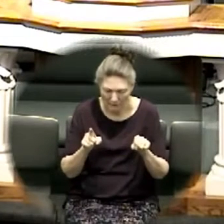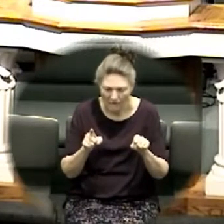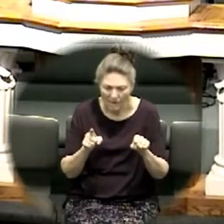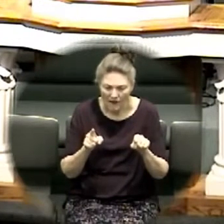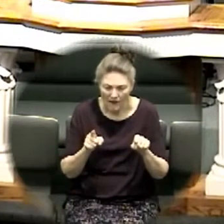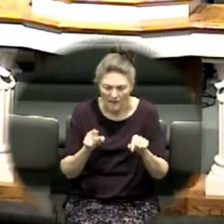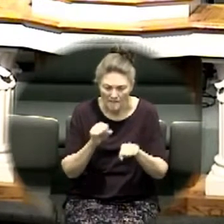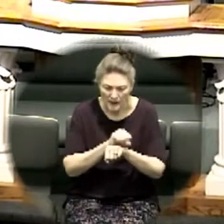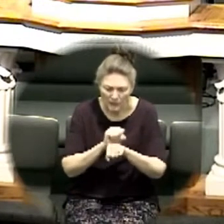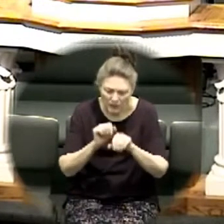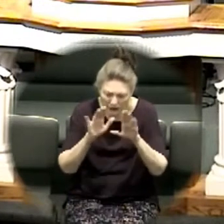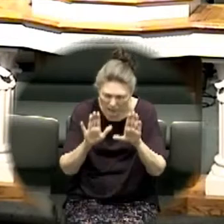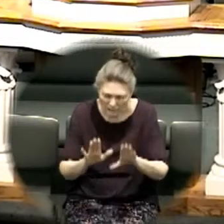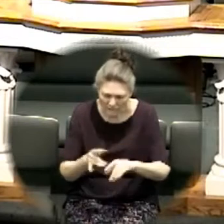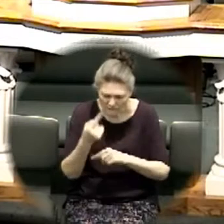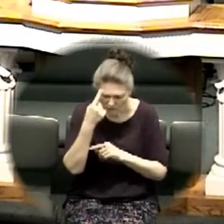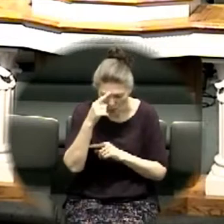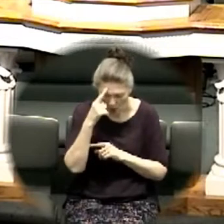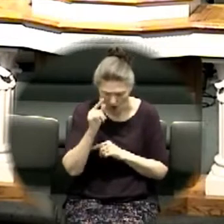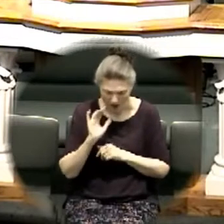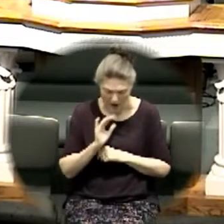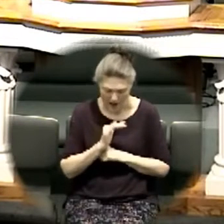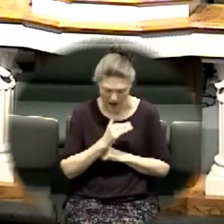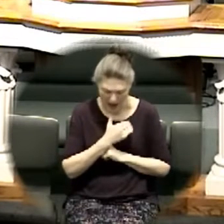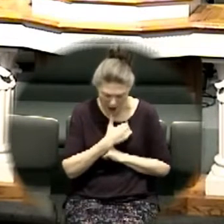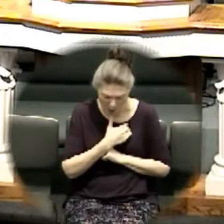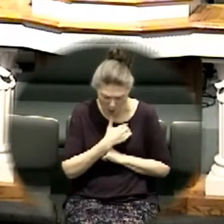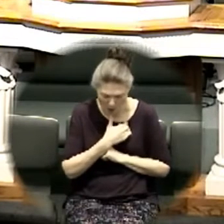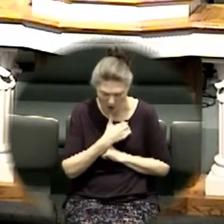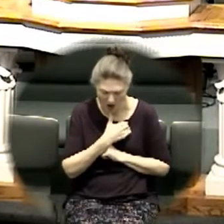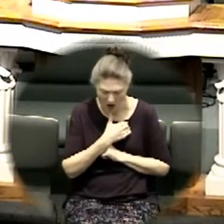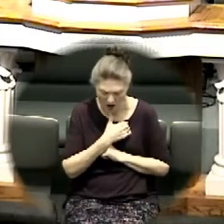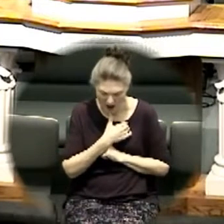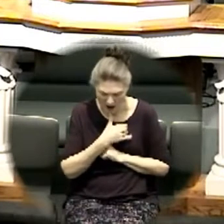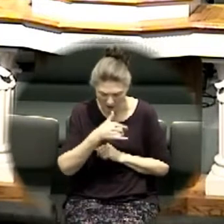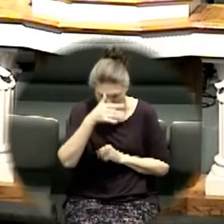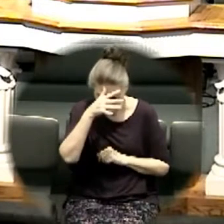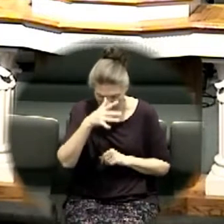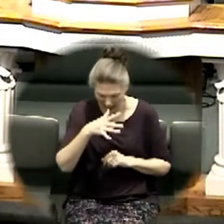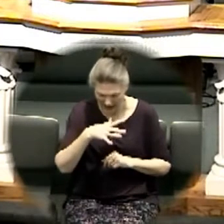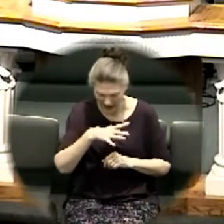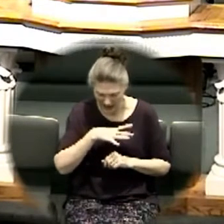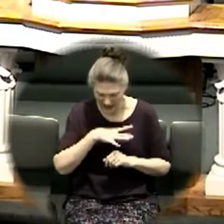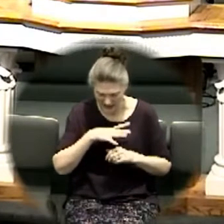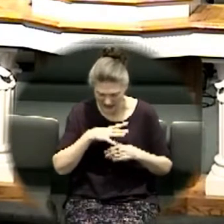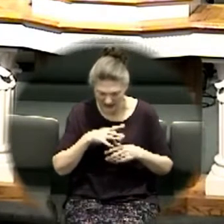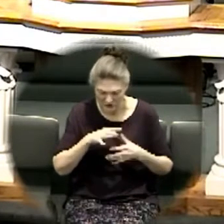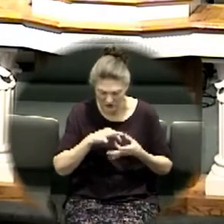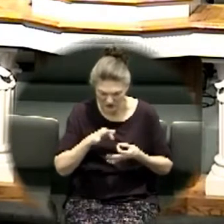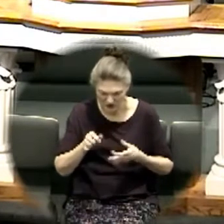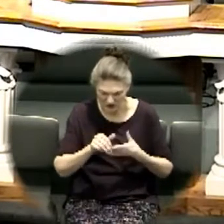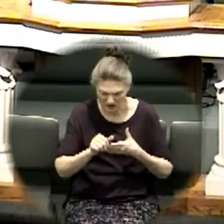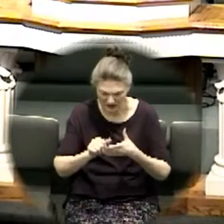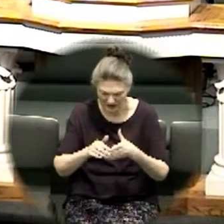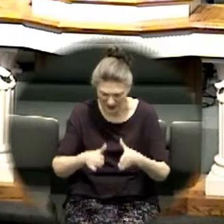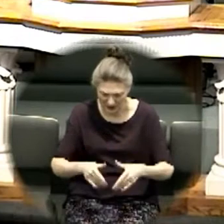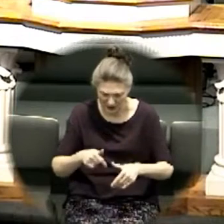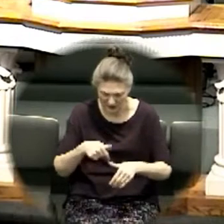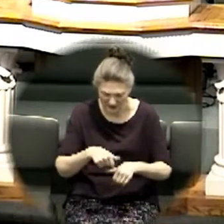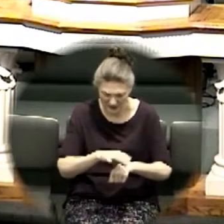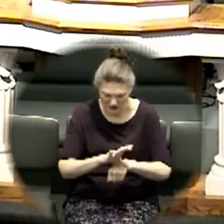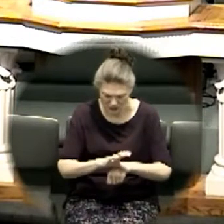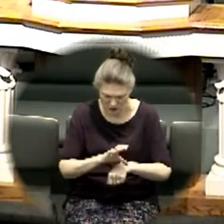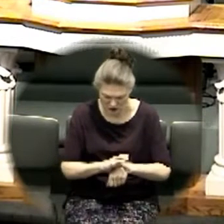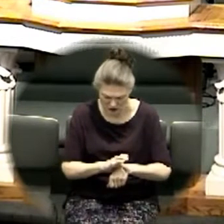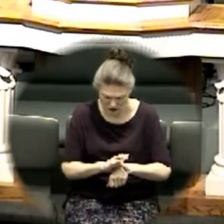flow through our church through every person that is watching right now god that you would let